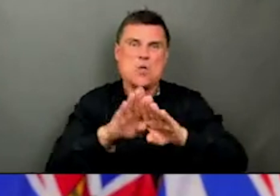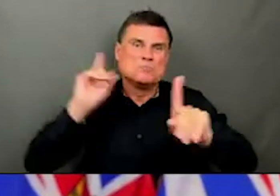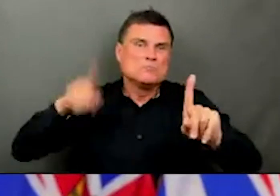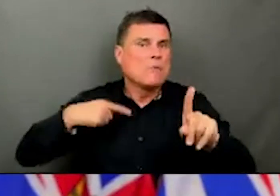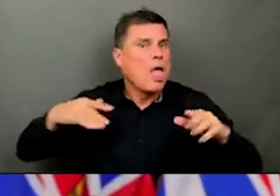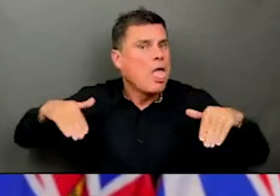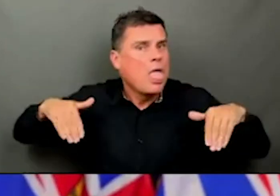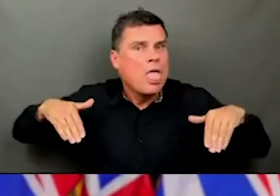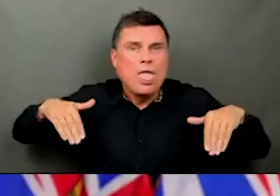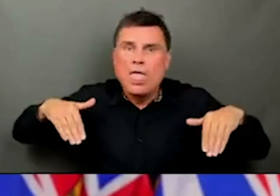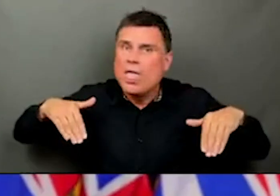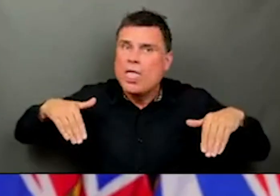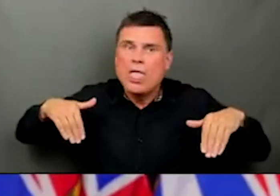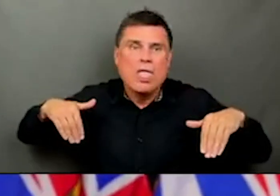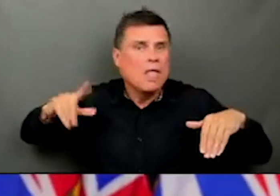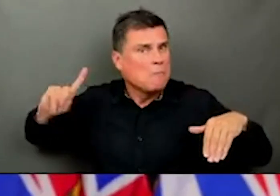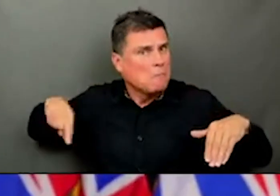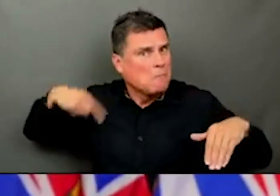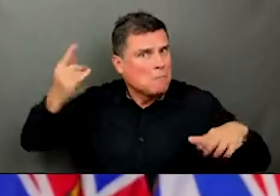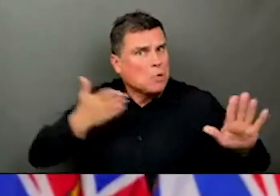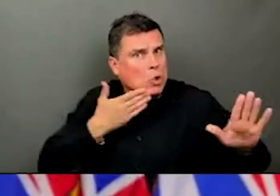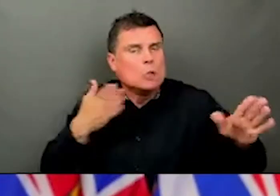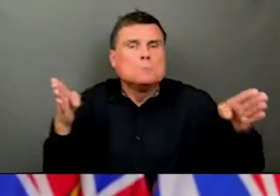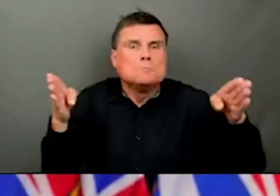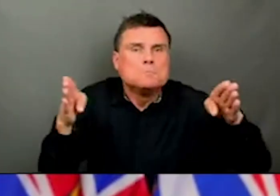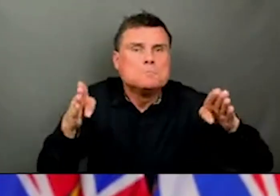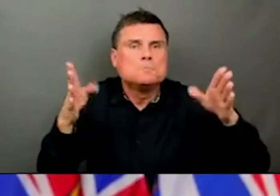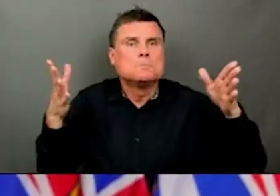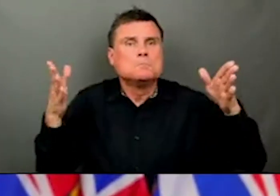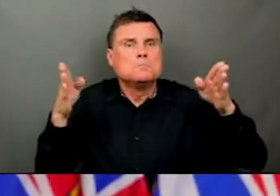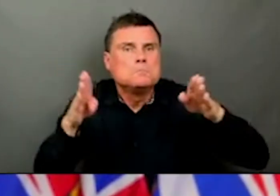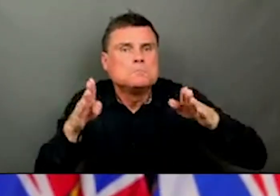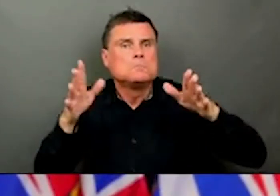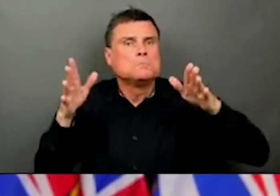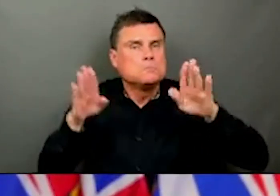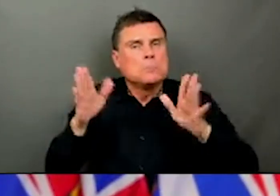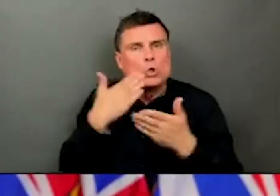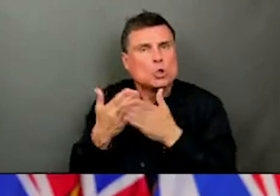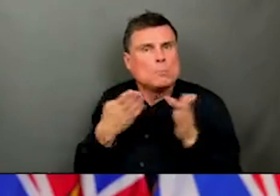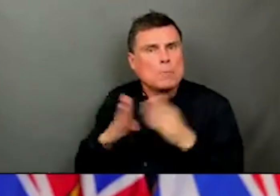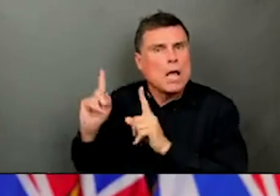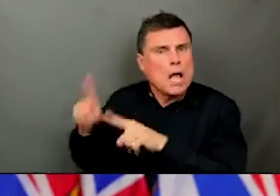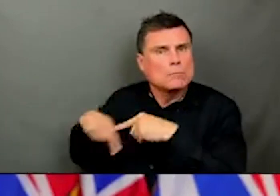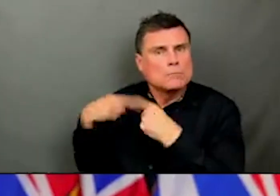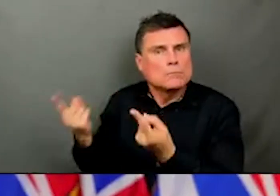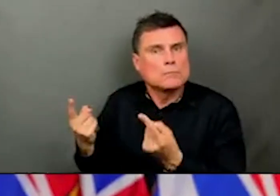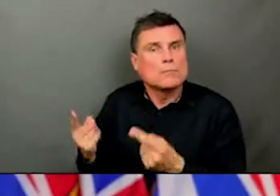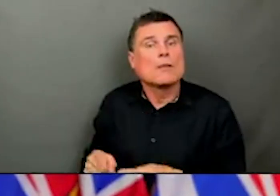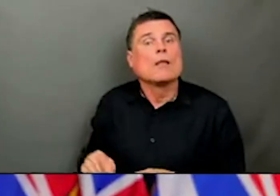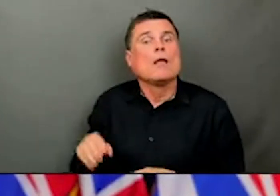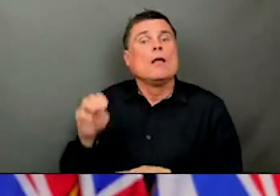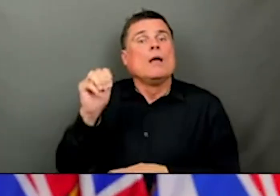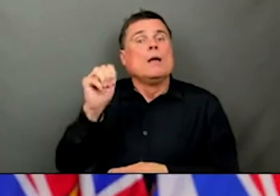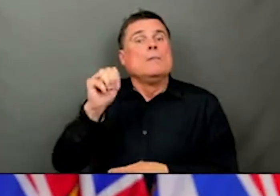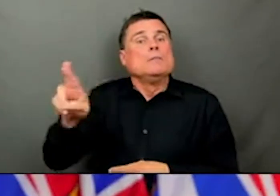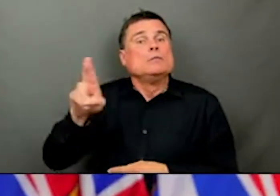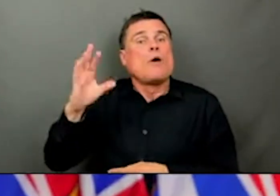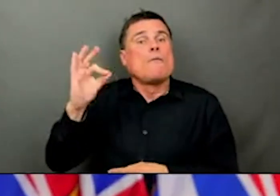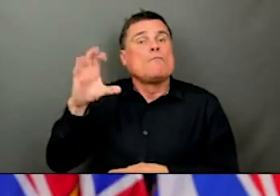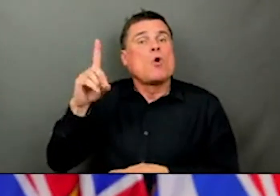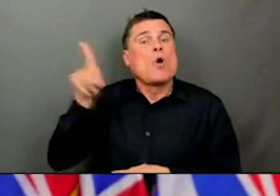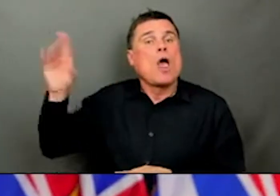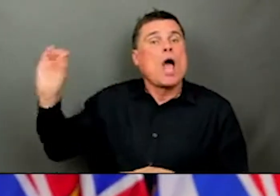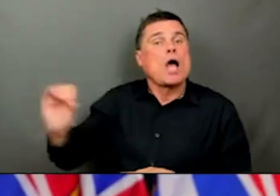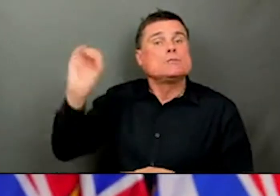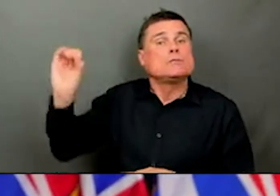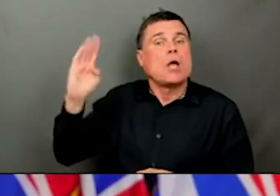we've had outstanding results. Mr. Ford and other premiers across the country have had different circumstances. The virus has affected